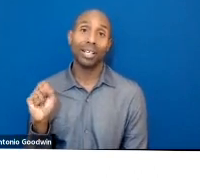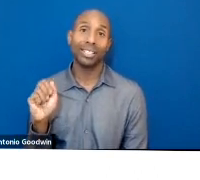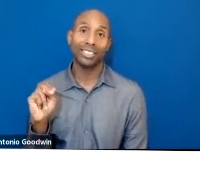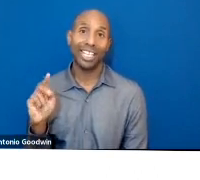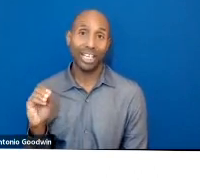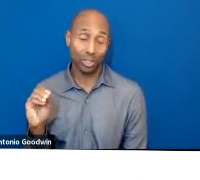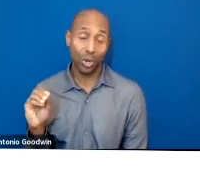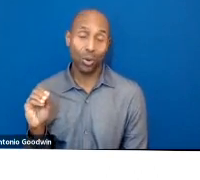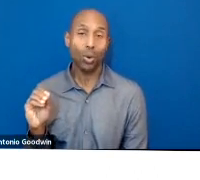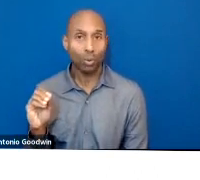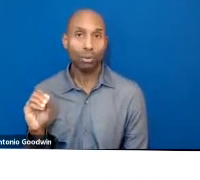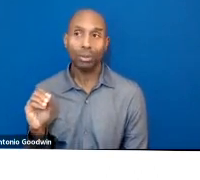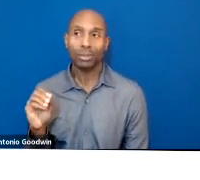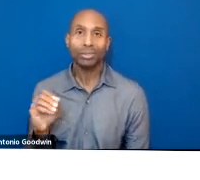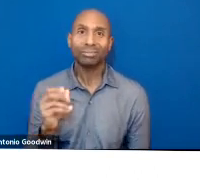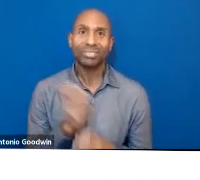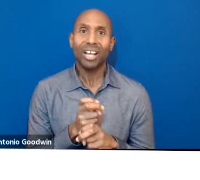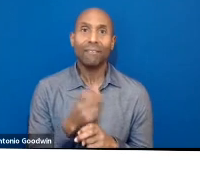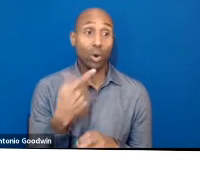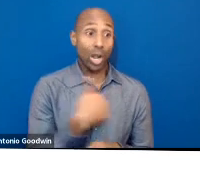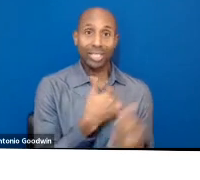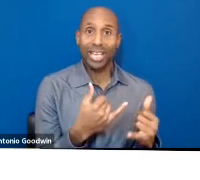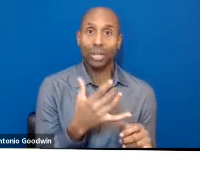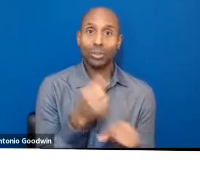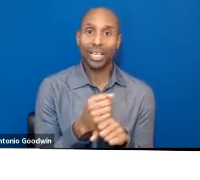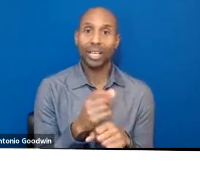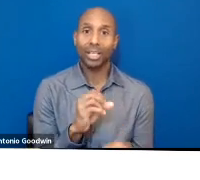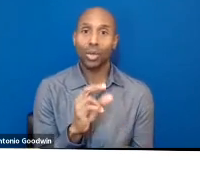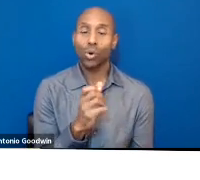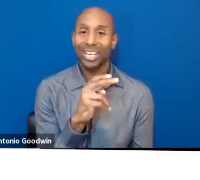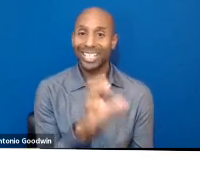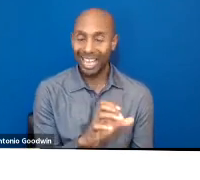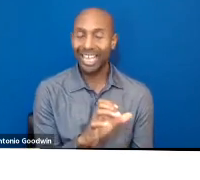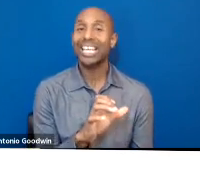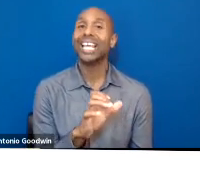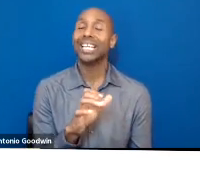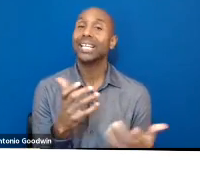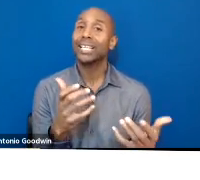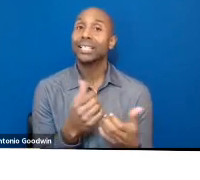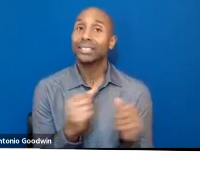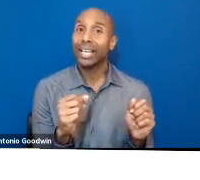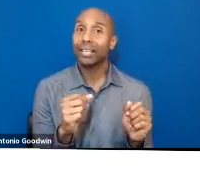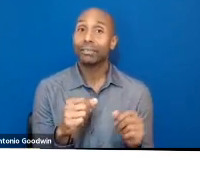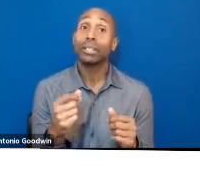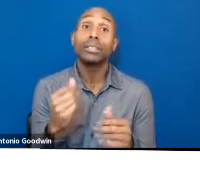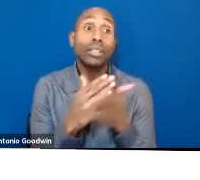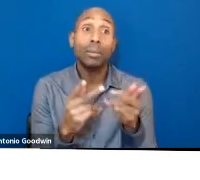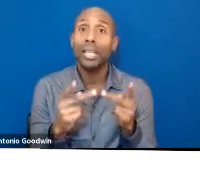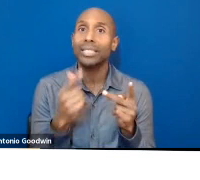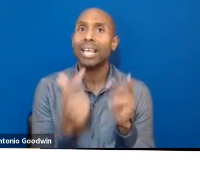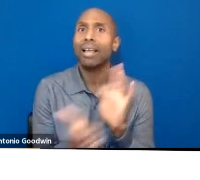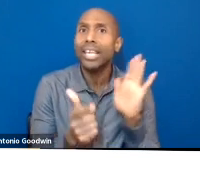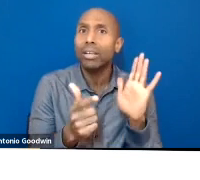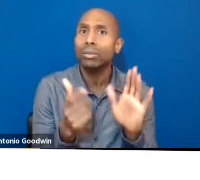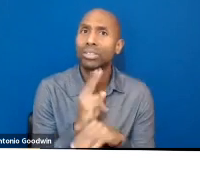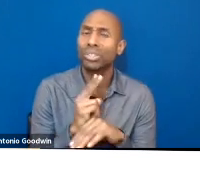obtain, and in some cases it's absolutely illegal. So these large corporations make it almost impossible for certain